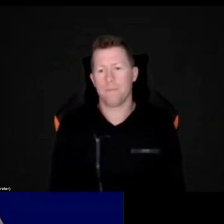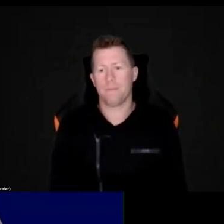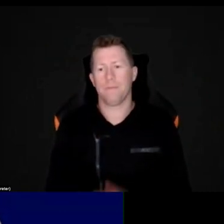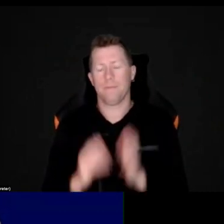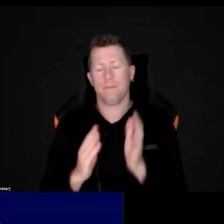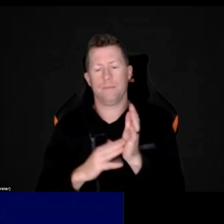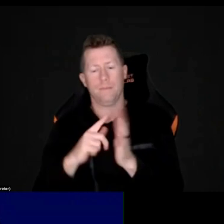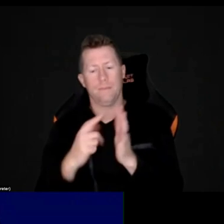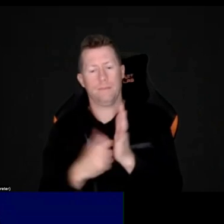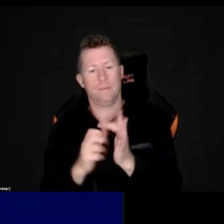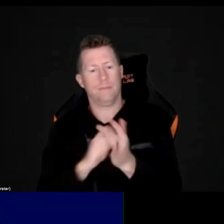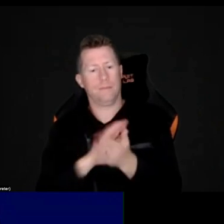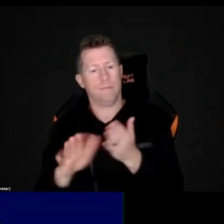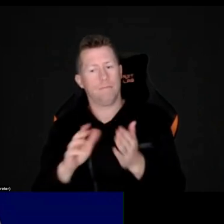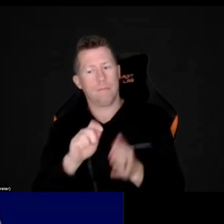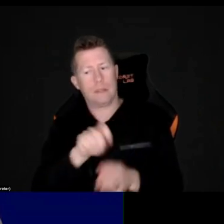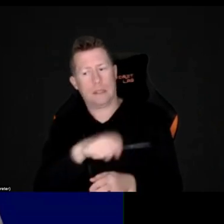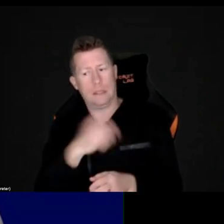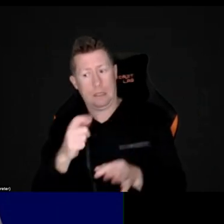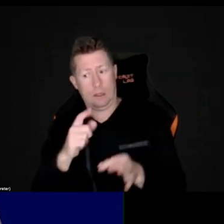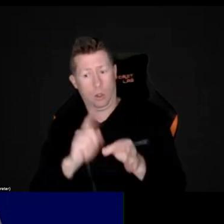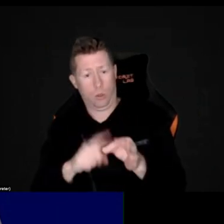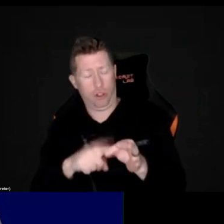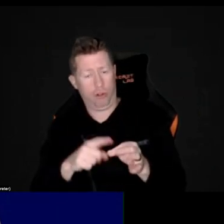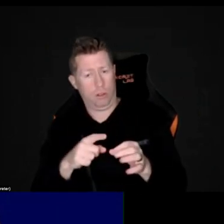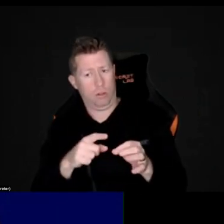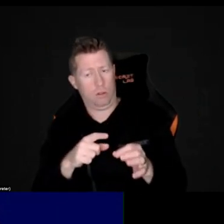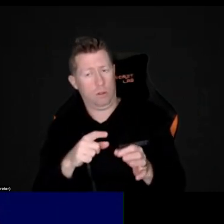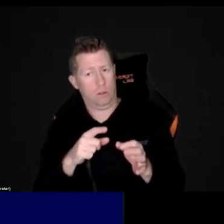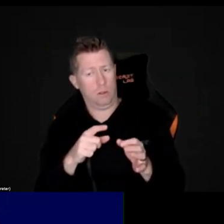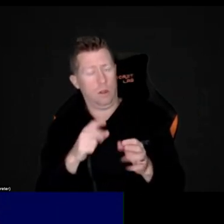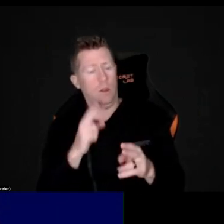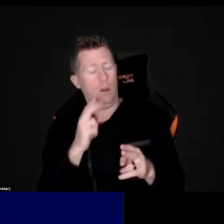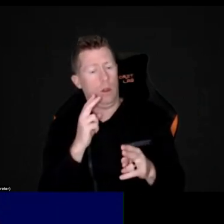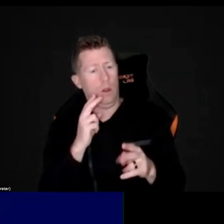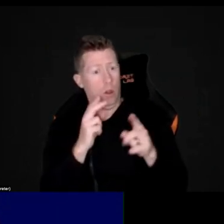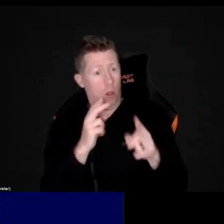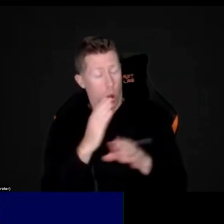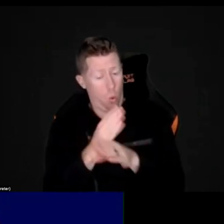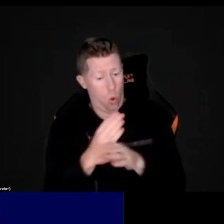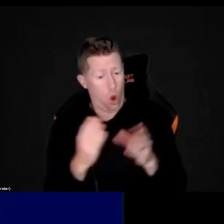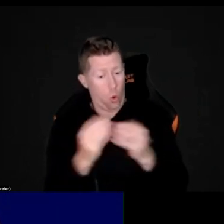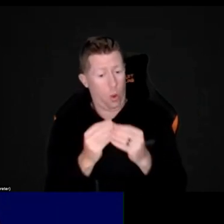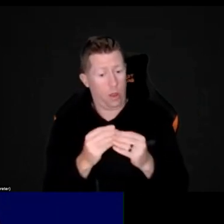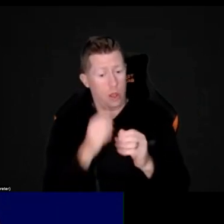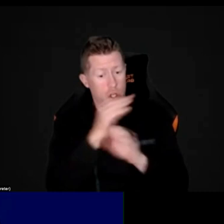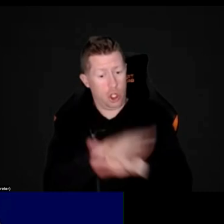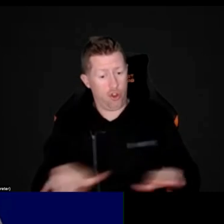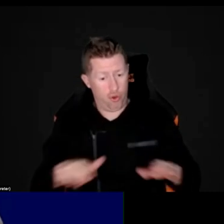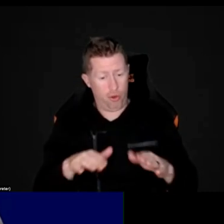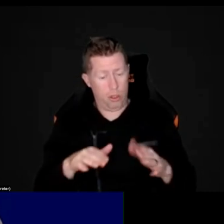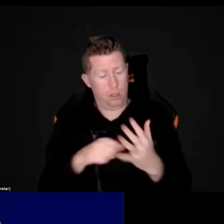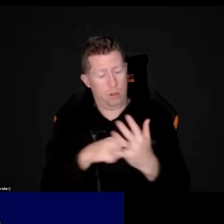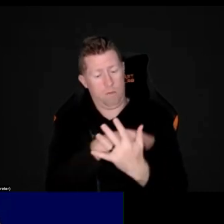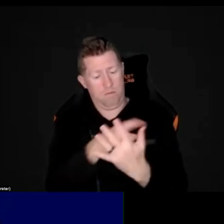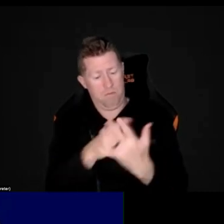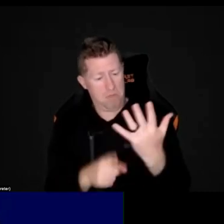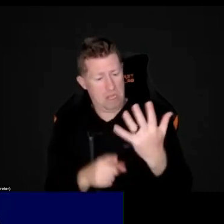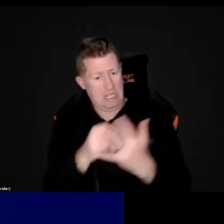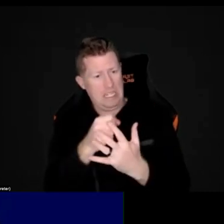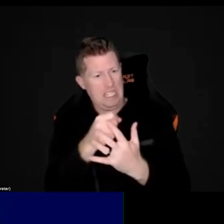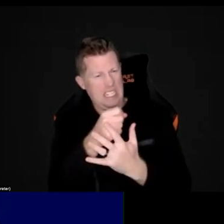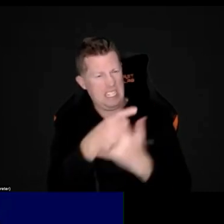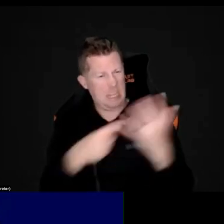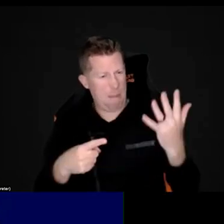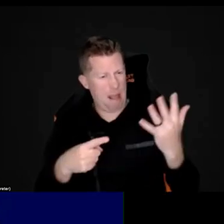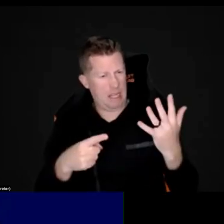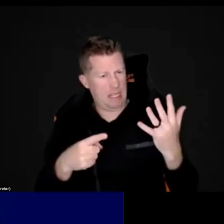The next question is, do you work with children with multiple disabilities? And how does this